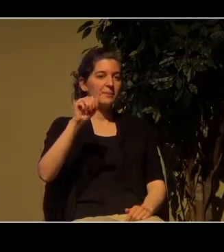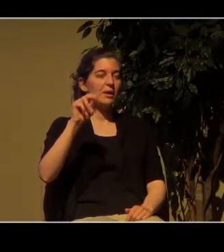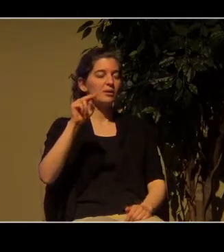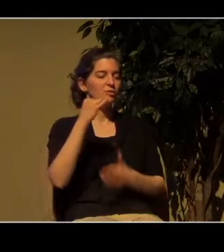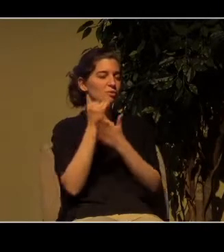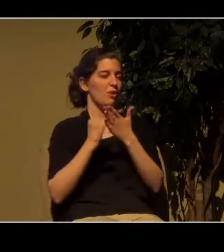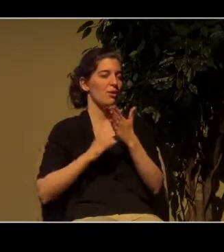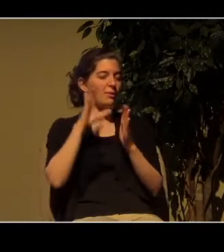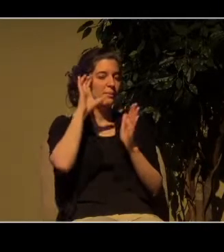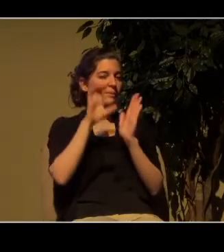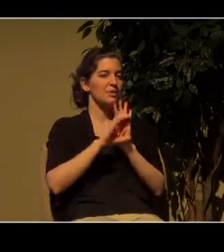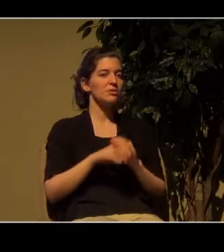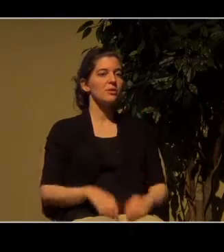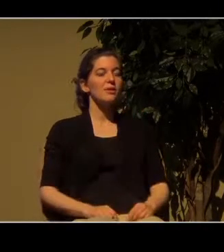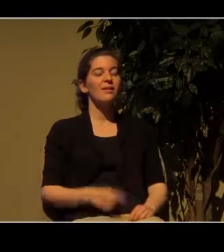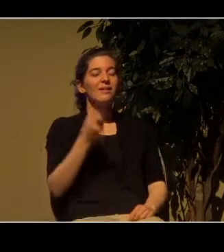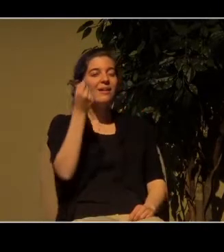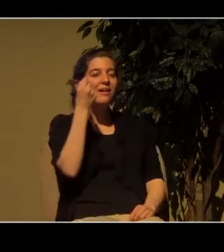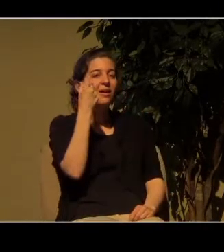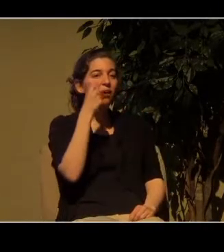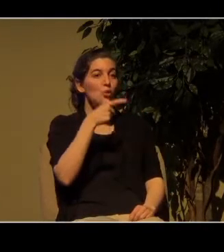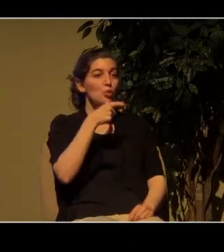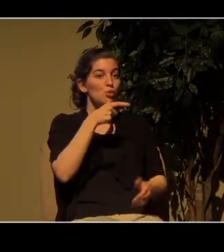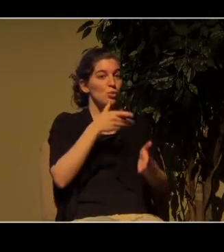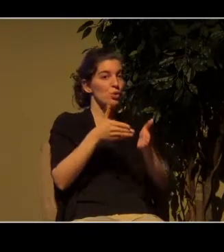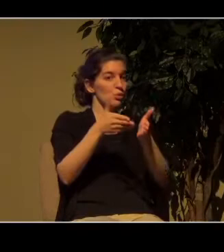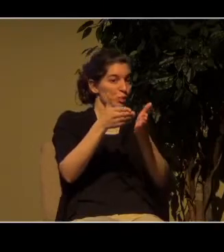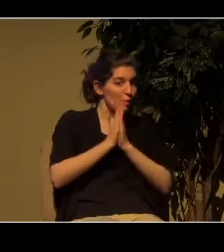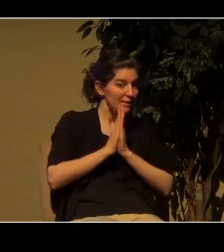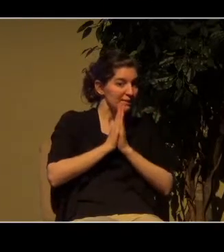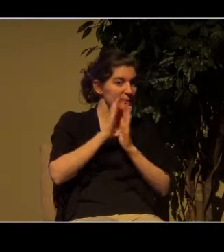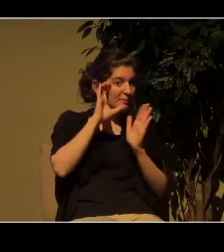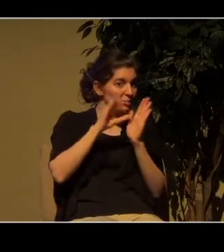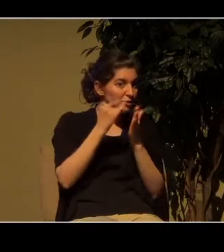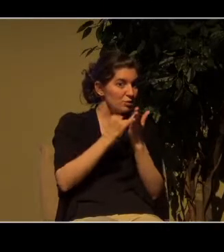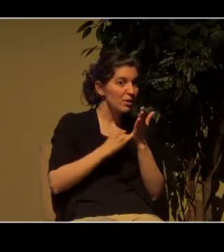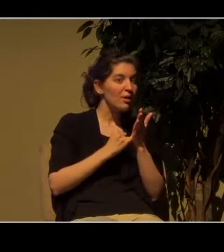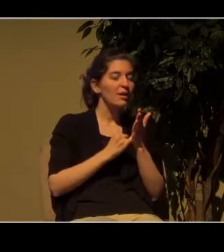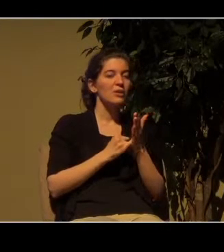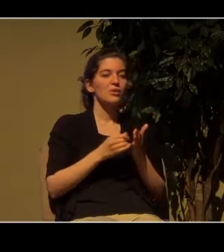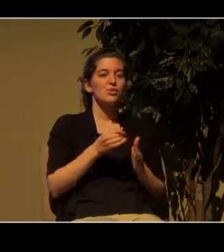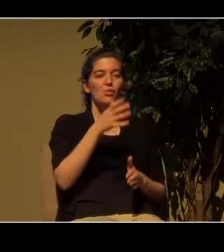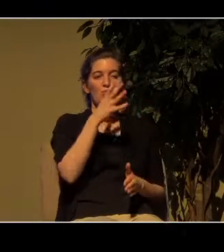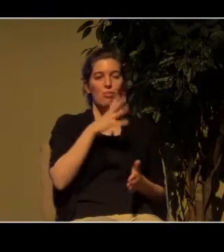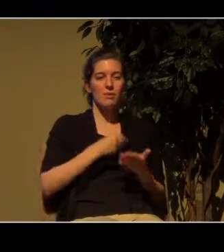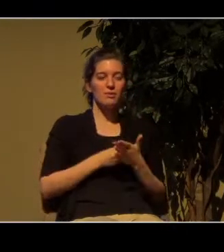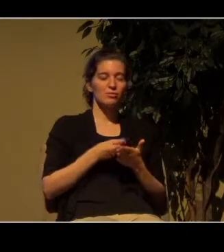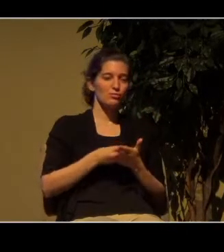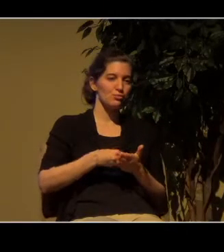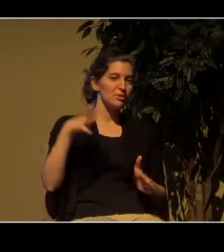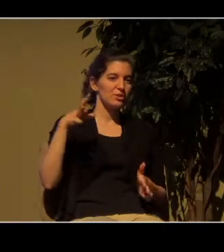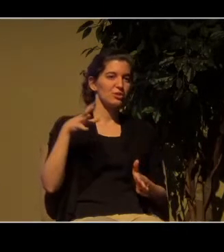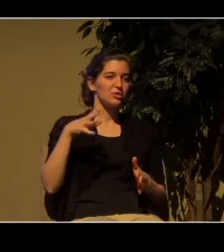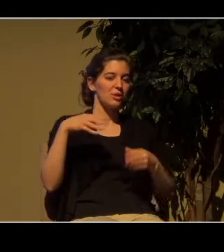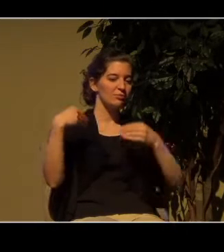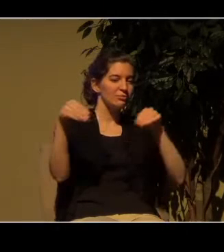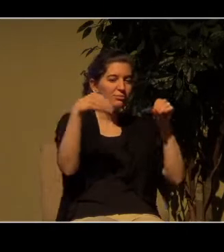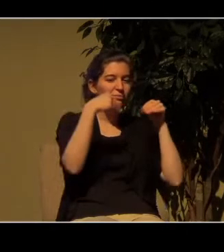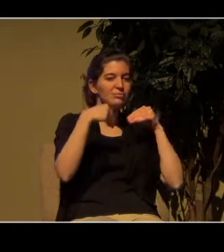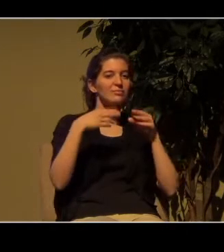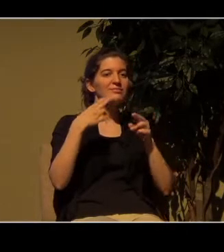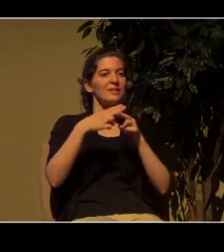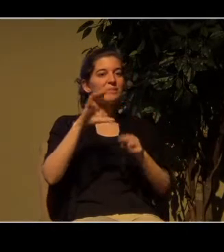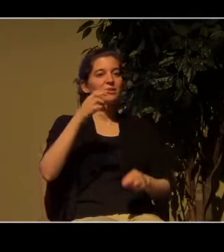was commissioned by a rich merchant woman by the name of Charlotte Rylan